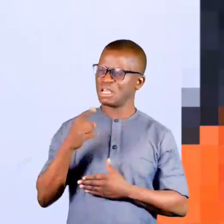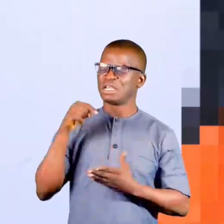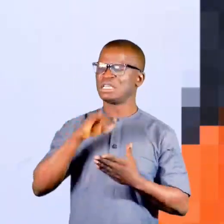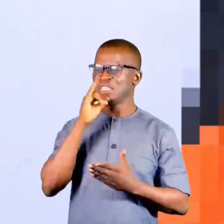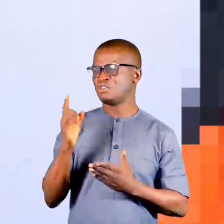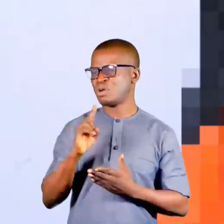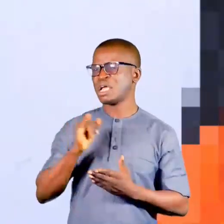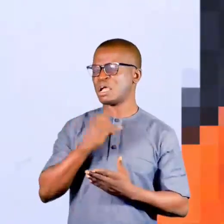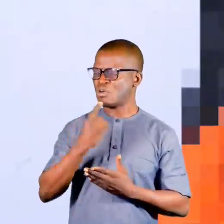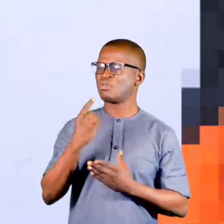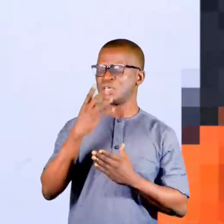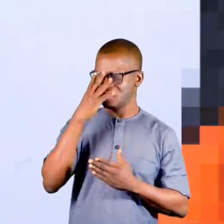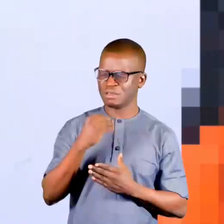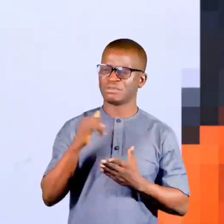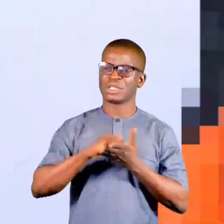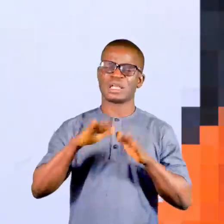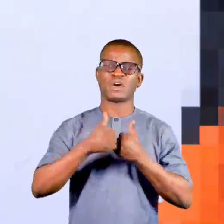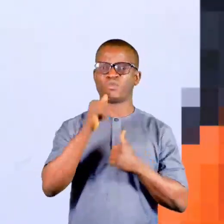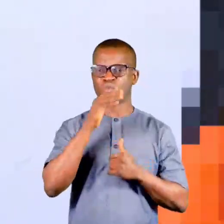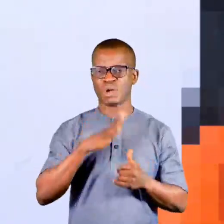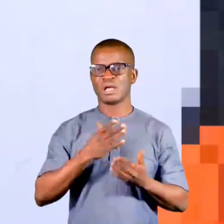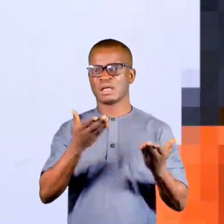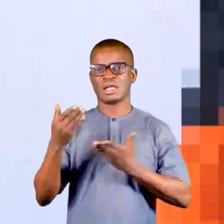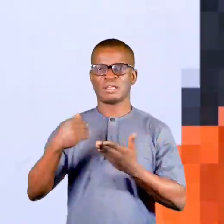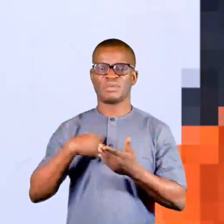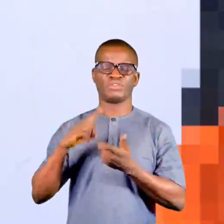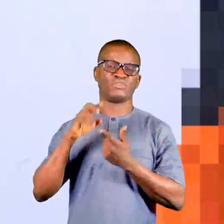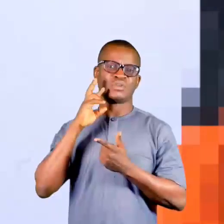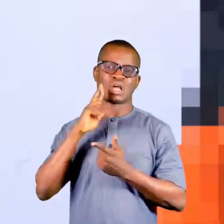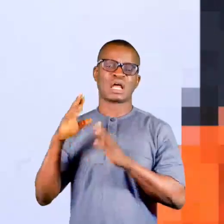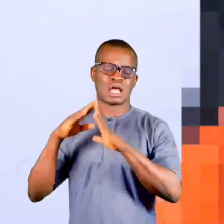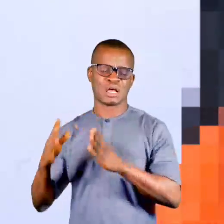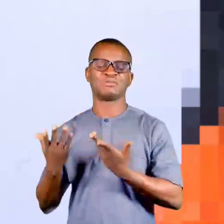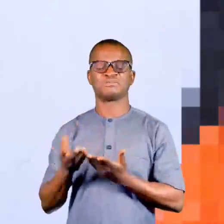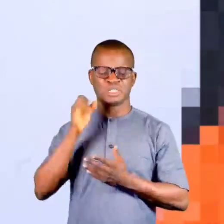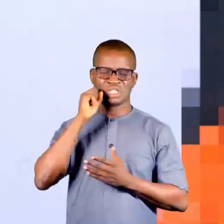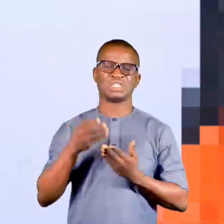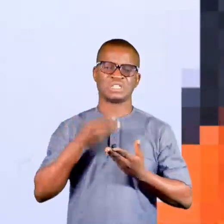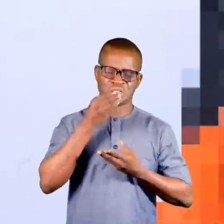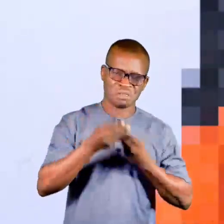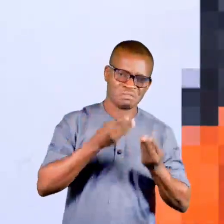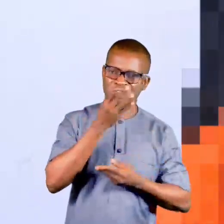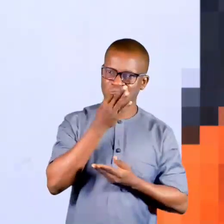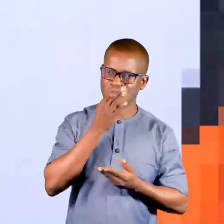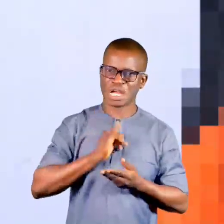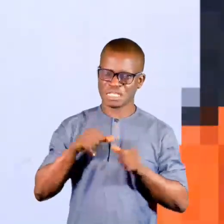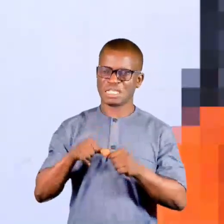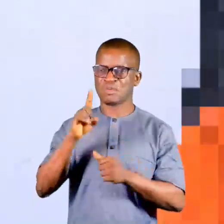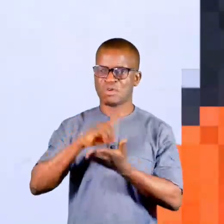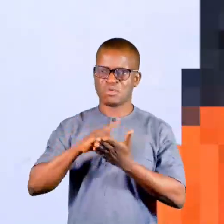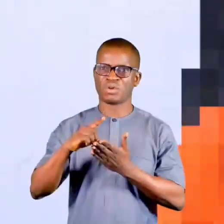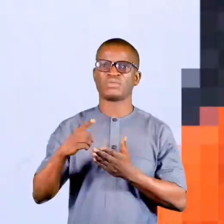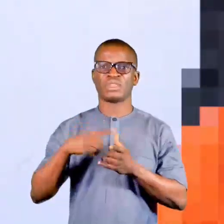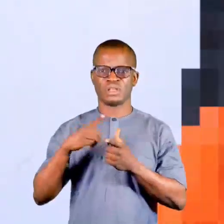I used to sleep. I said, The woman now take me to his house. I used to sleep there. She used to give me food. I stayed there for one week.